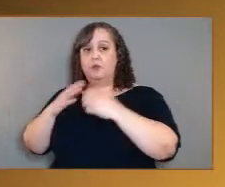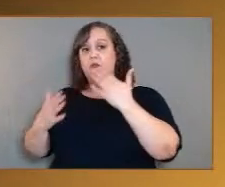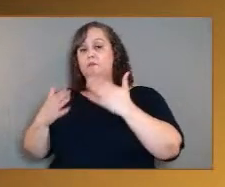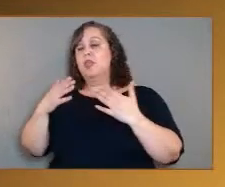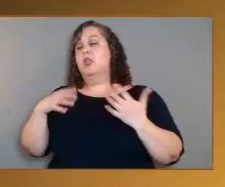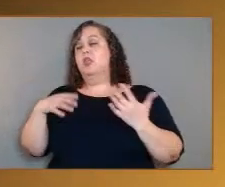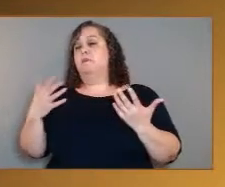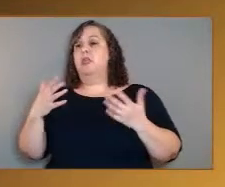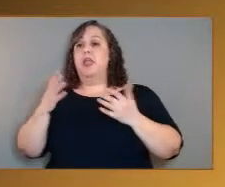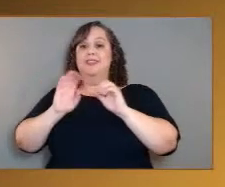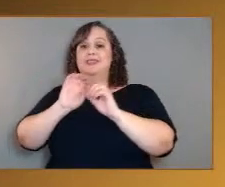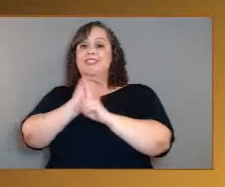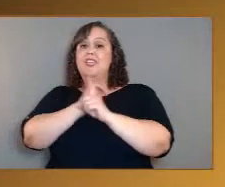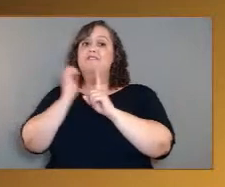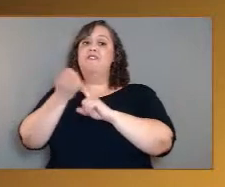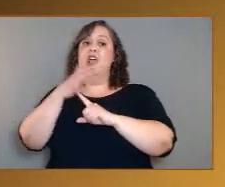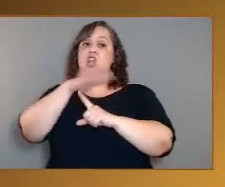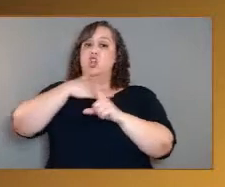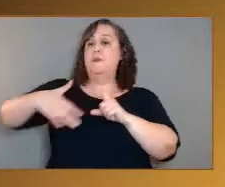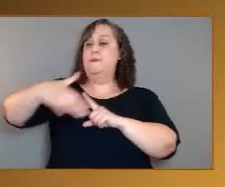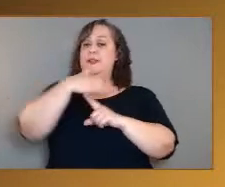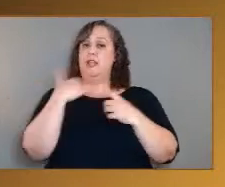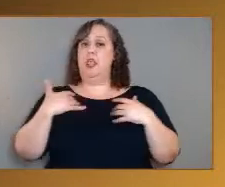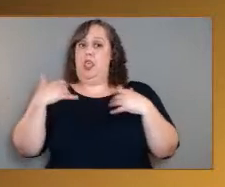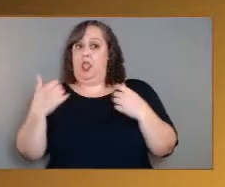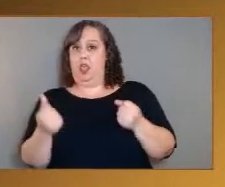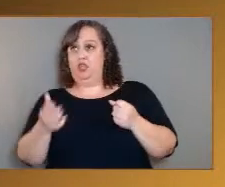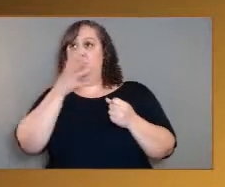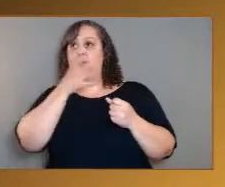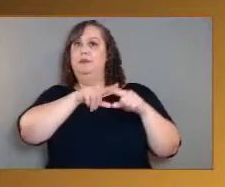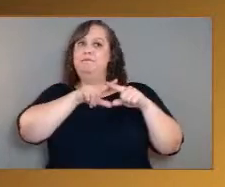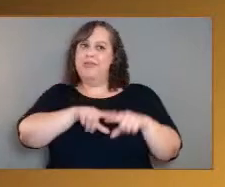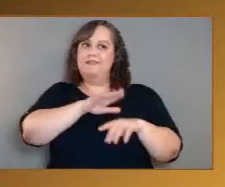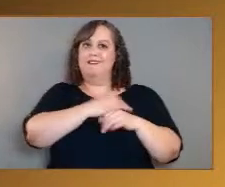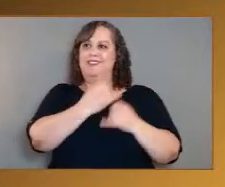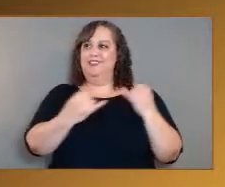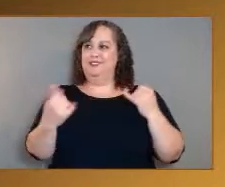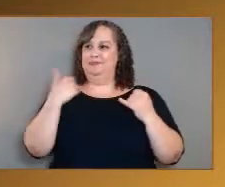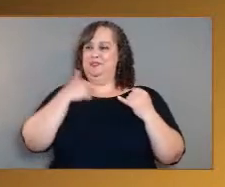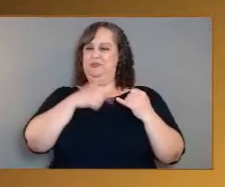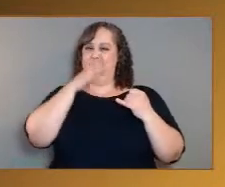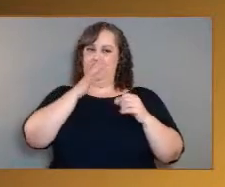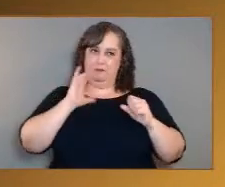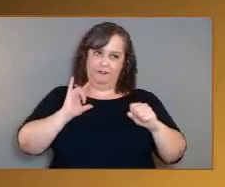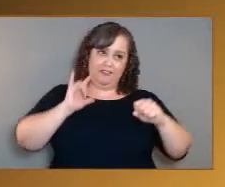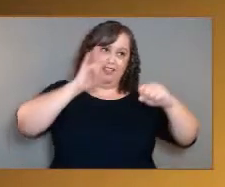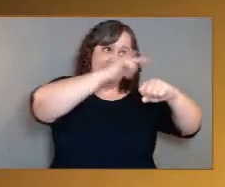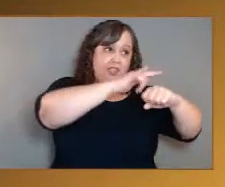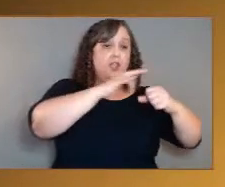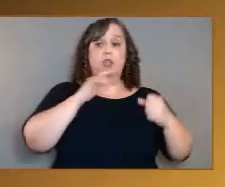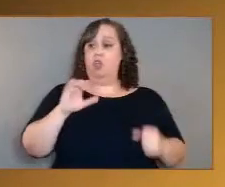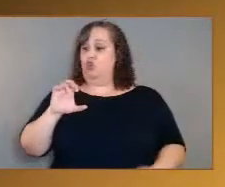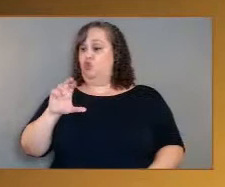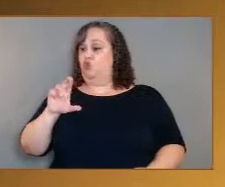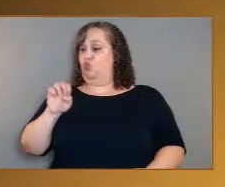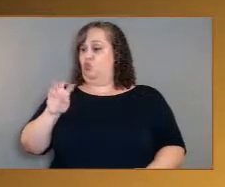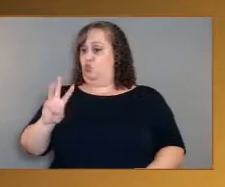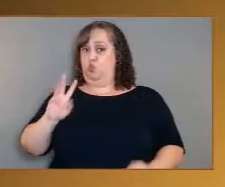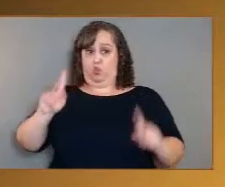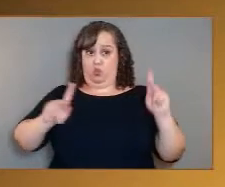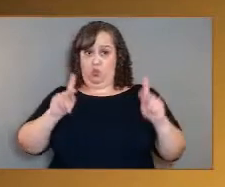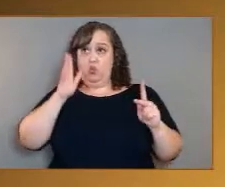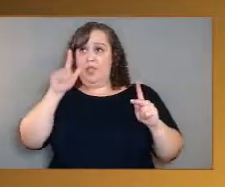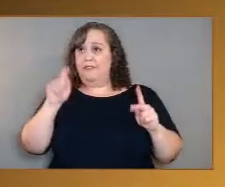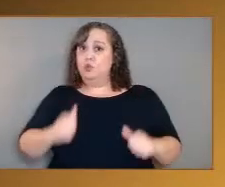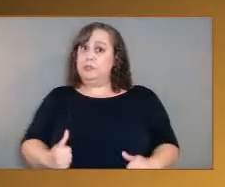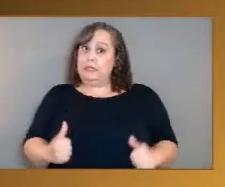of the kind of instruments that will be flying into the atmosphere of Venus, for example. And we need that to keep the crews alive as they live on the Moon and do their work through the